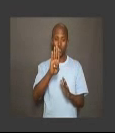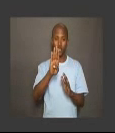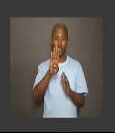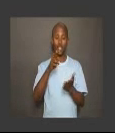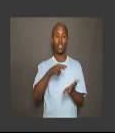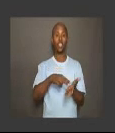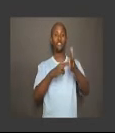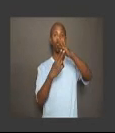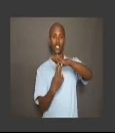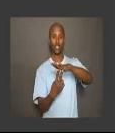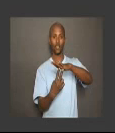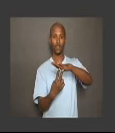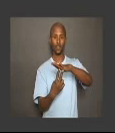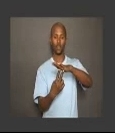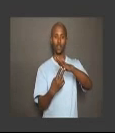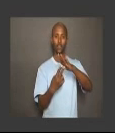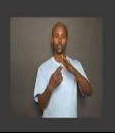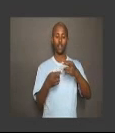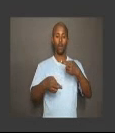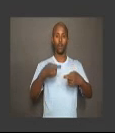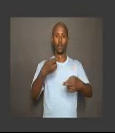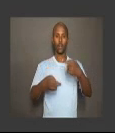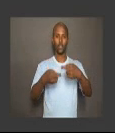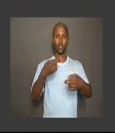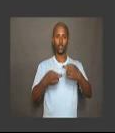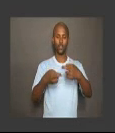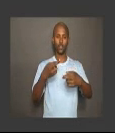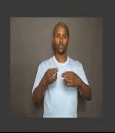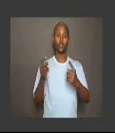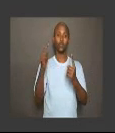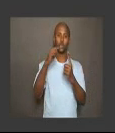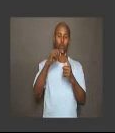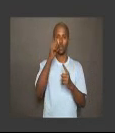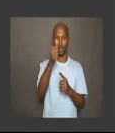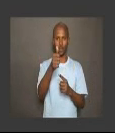inversely R related to A.